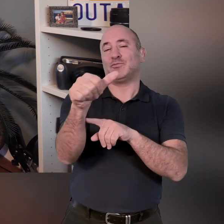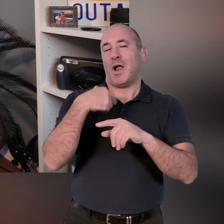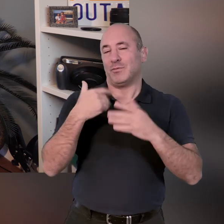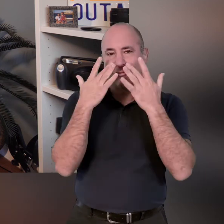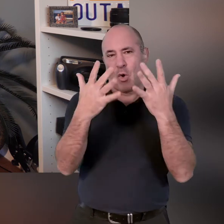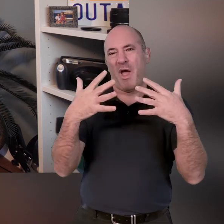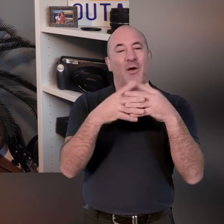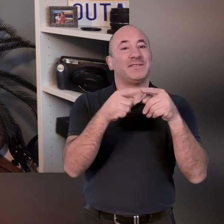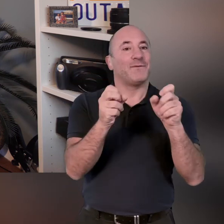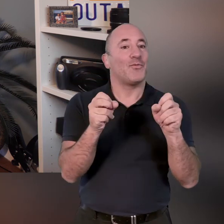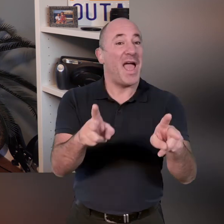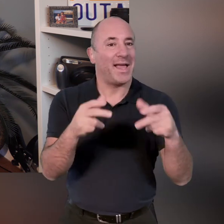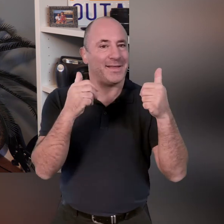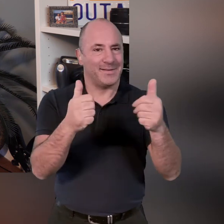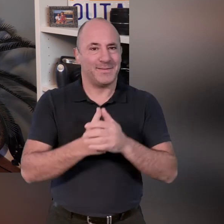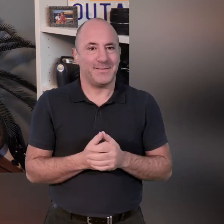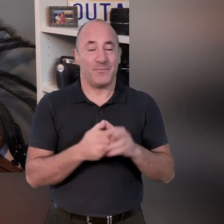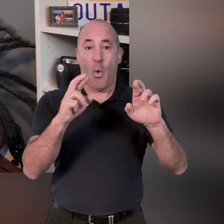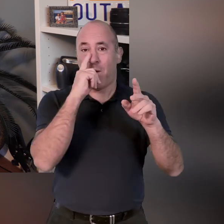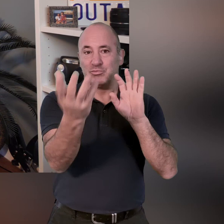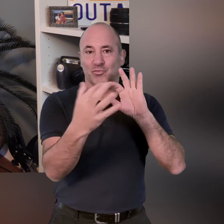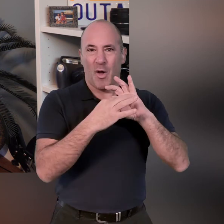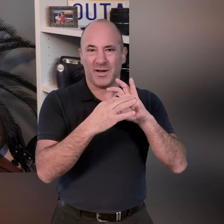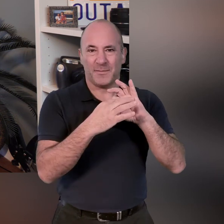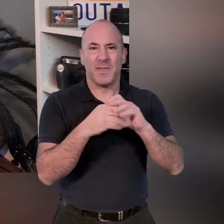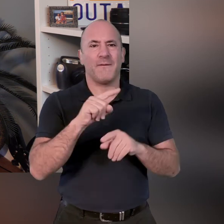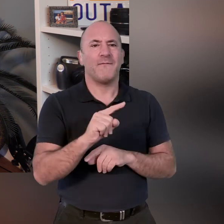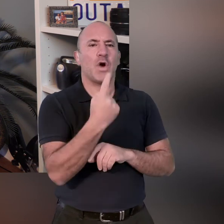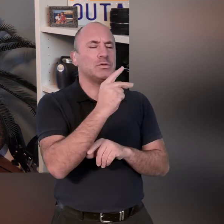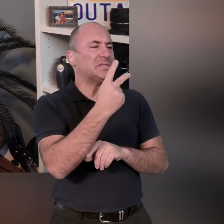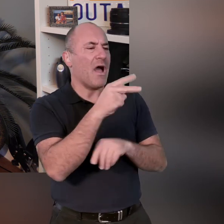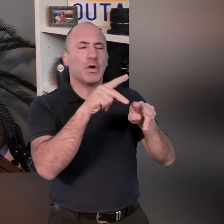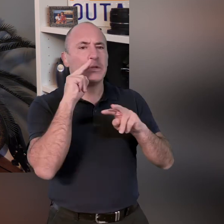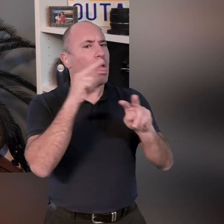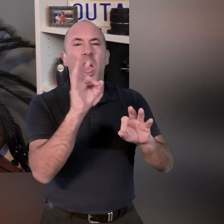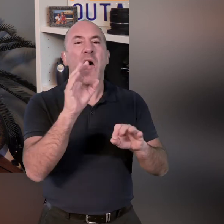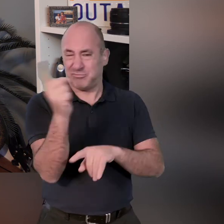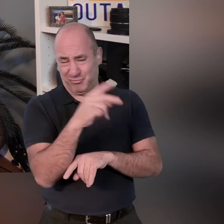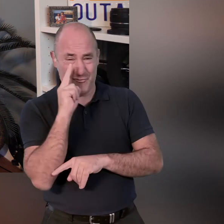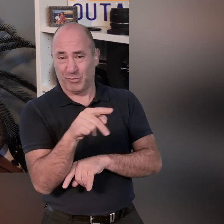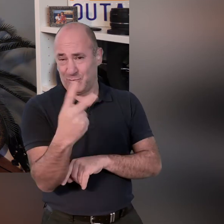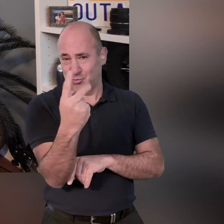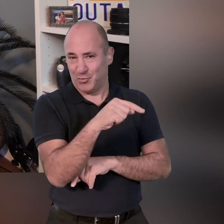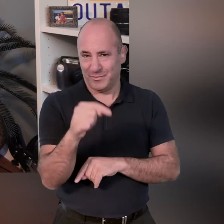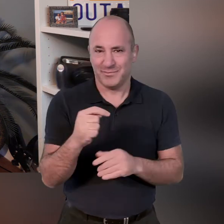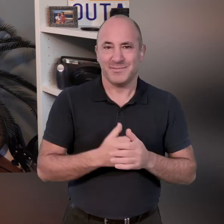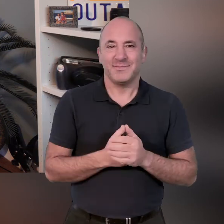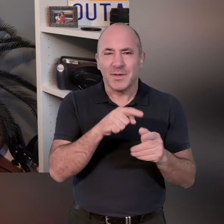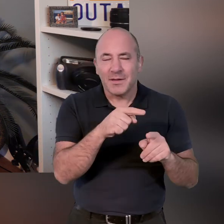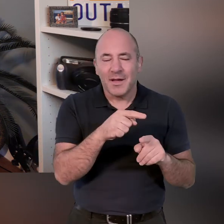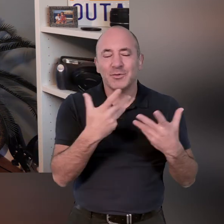going to show you another way next week so hopefully you can join back for this and again if you didn't watch the first two videos go back and watch those two